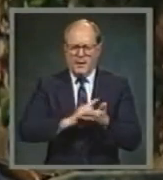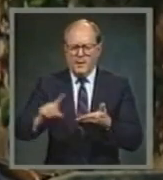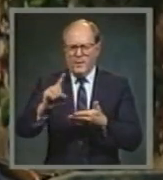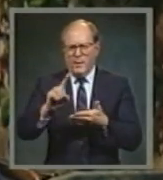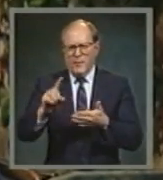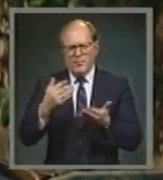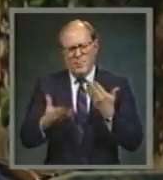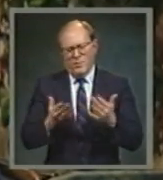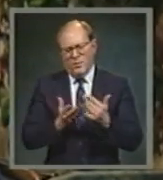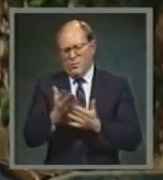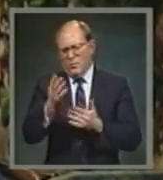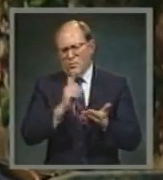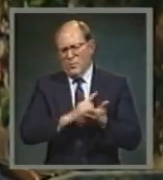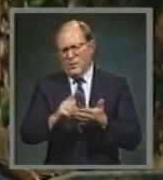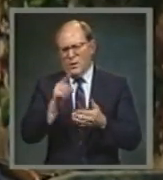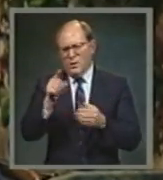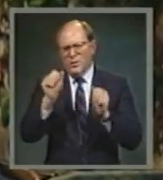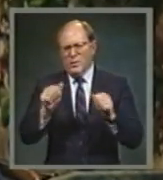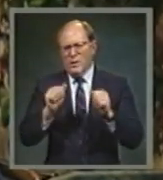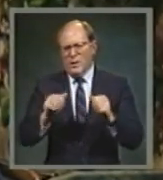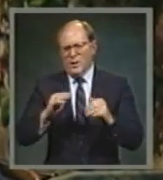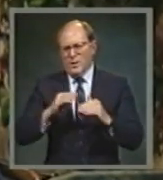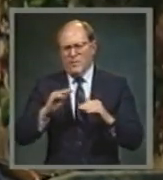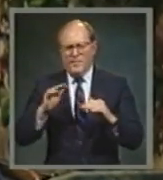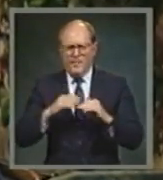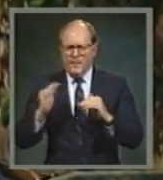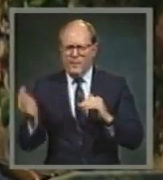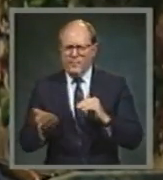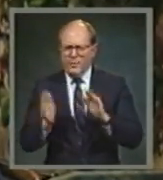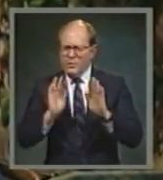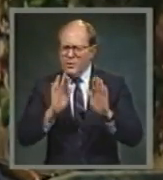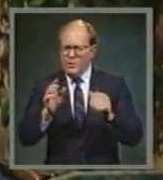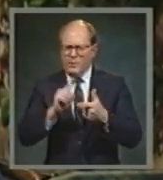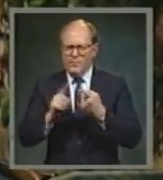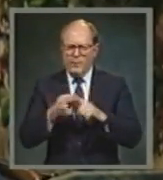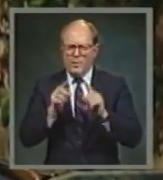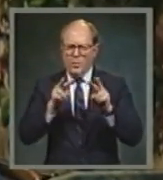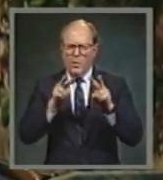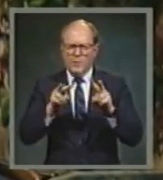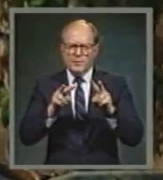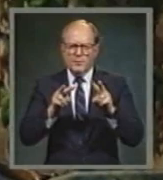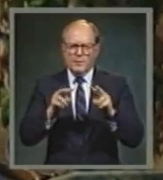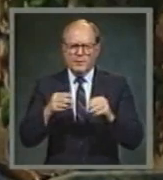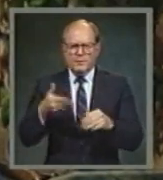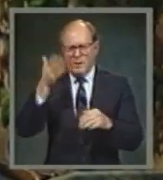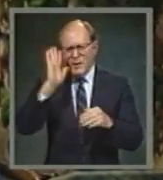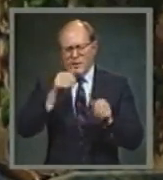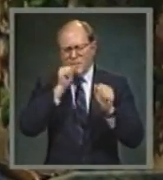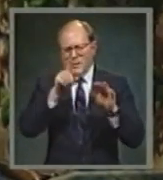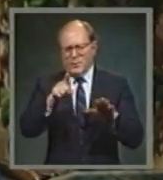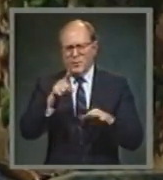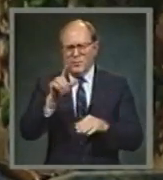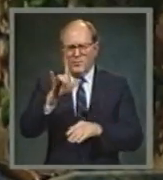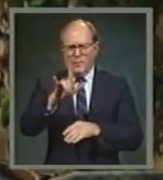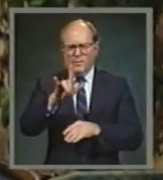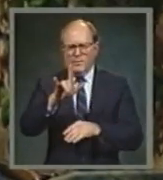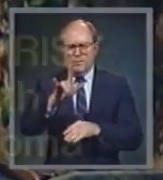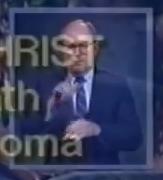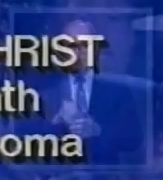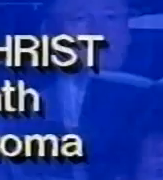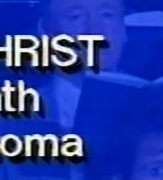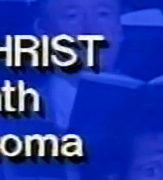you may invite a friend of yours to see the program next time too. Till then, God bless you and keep you. We love you.